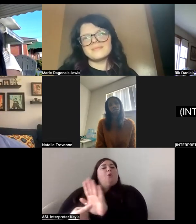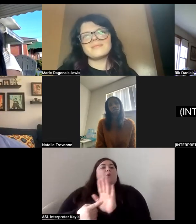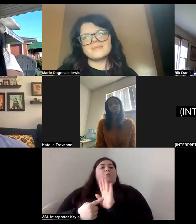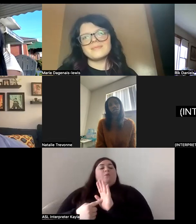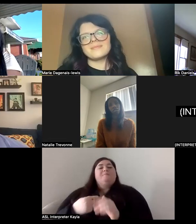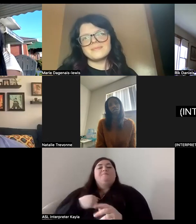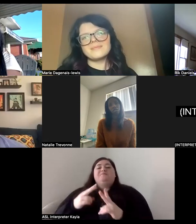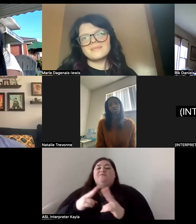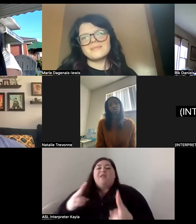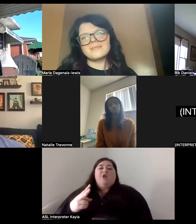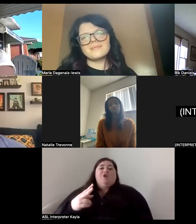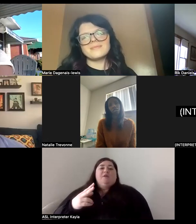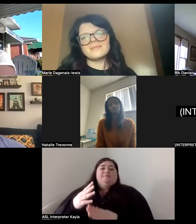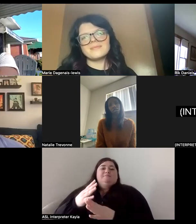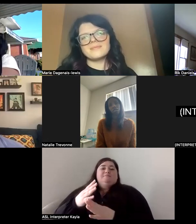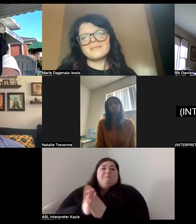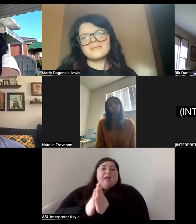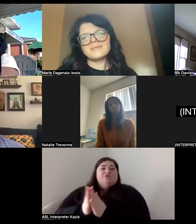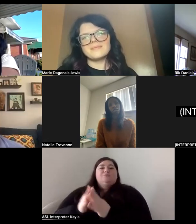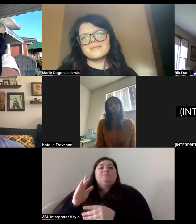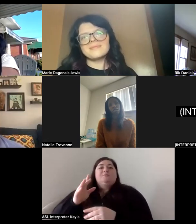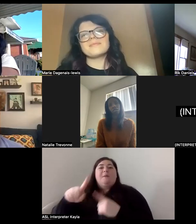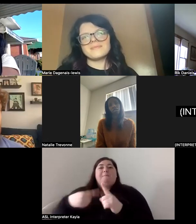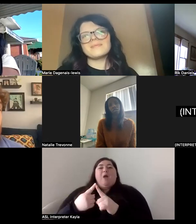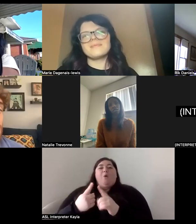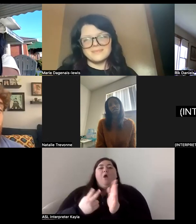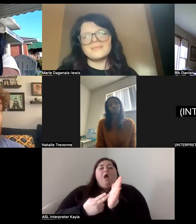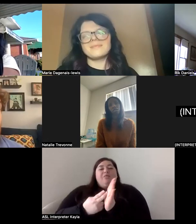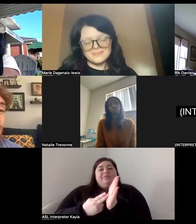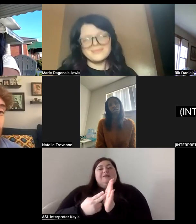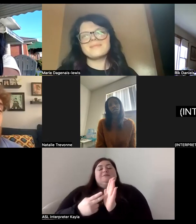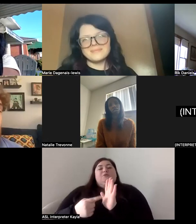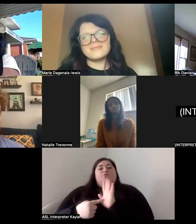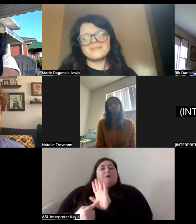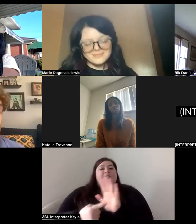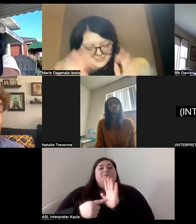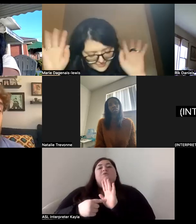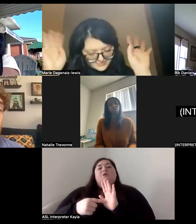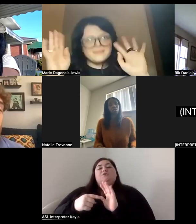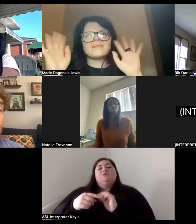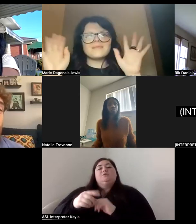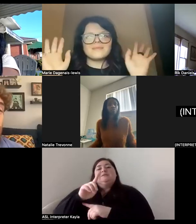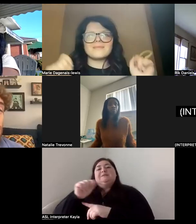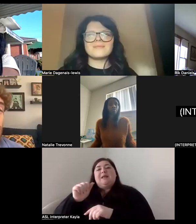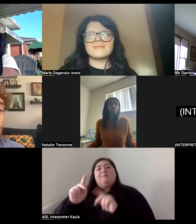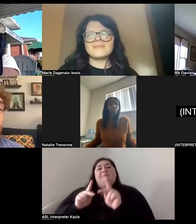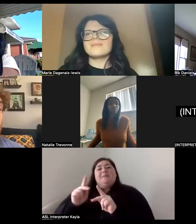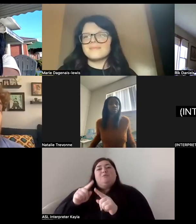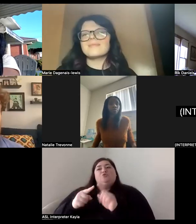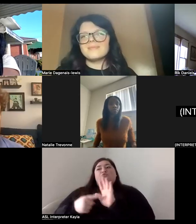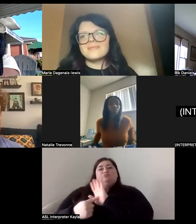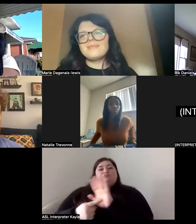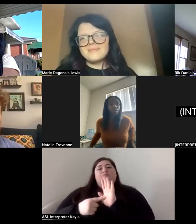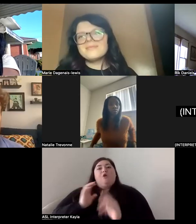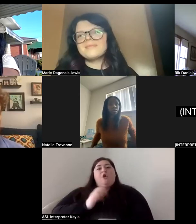very passionate in authentic representation and to people with disabilities, telling our own stories and putting ourselves in our